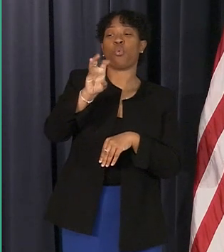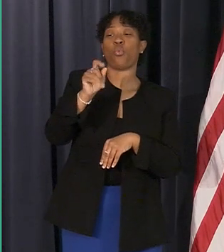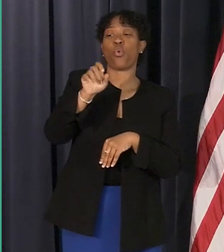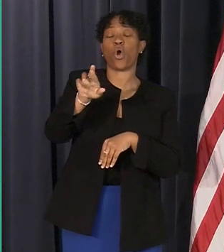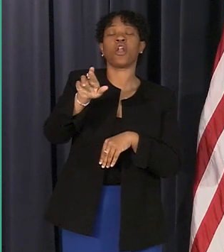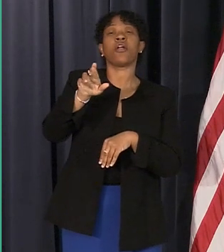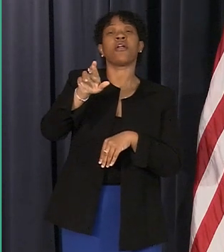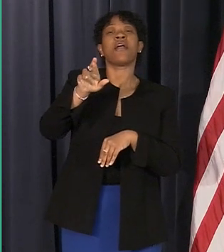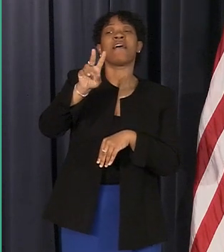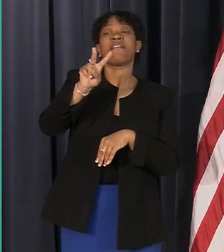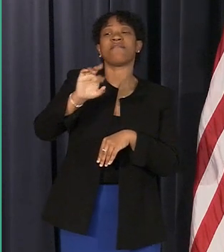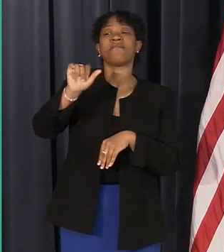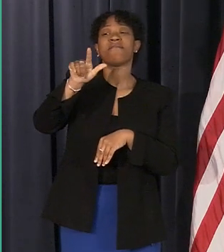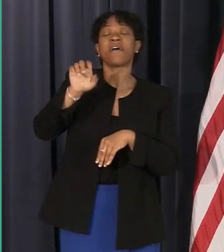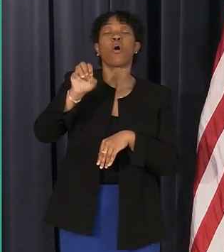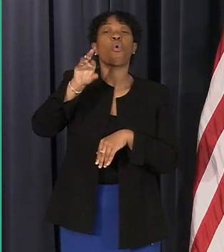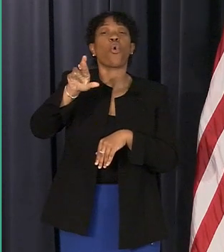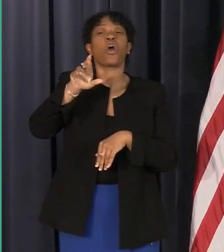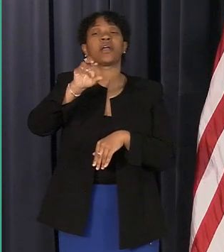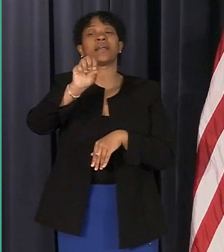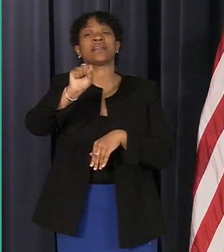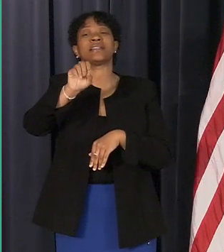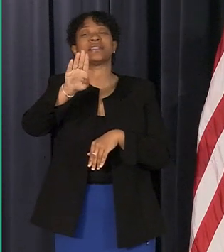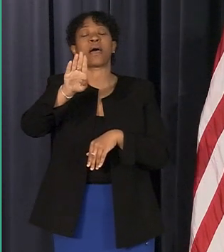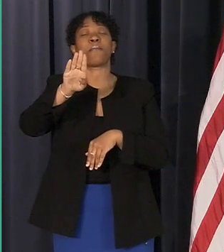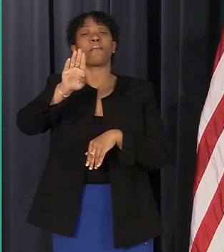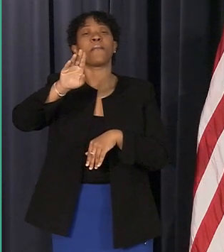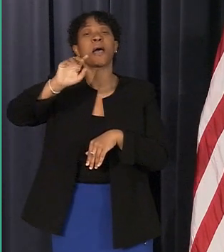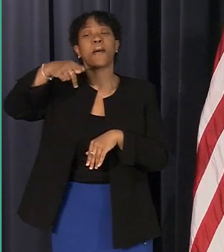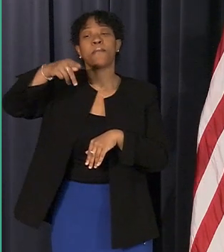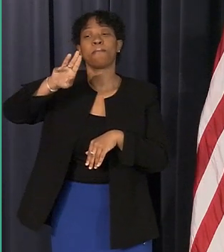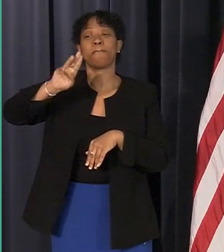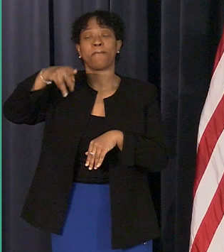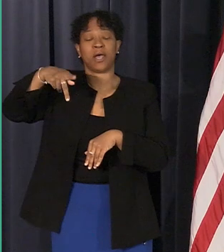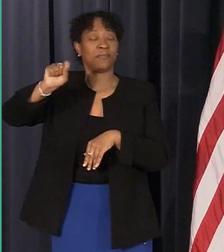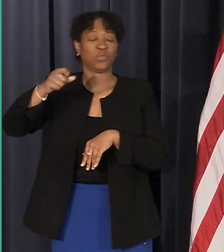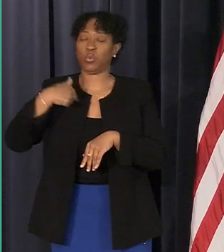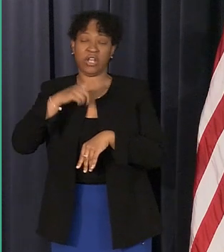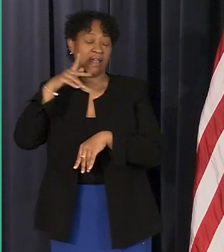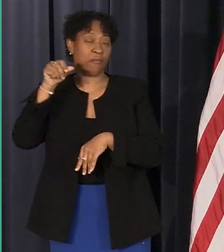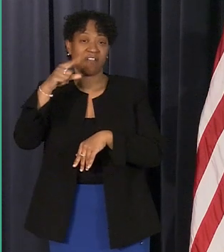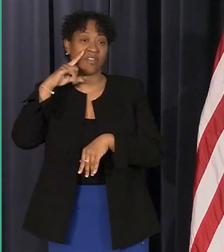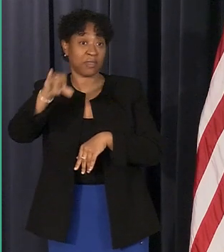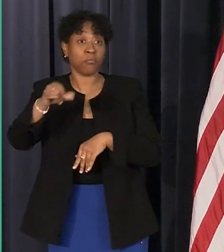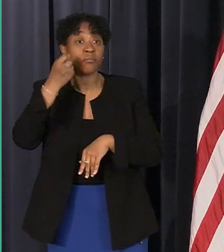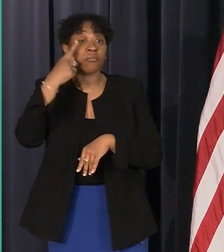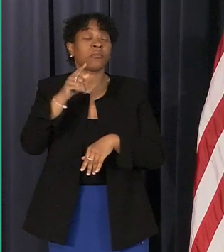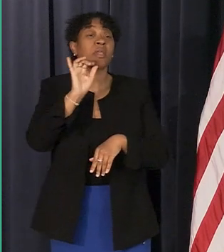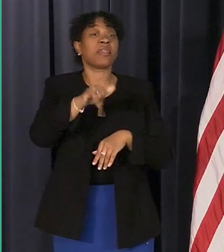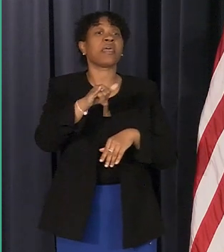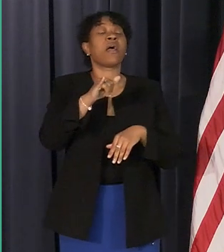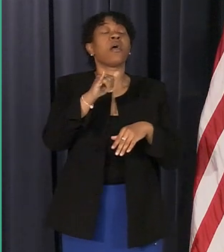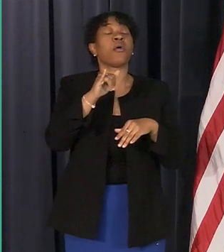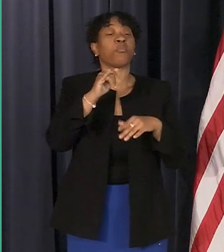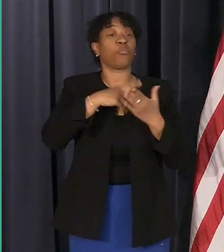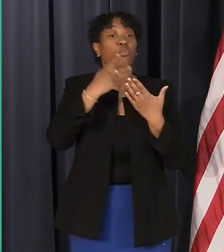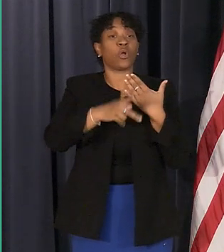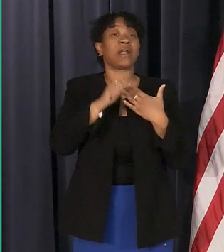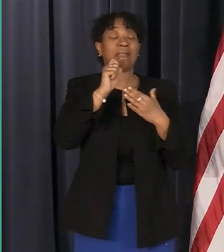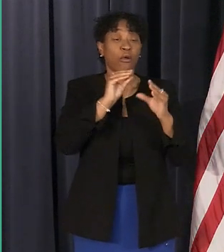or sump pumps the basement backup protection program will not repair or replace